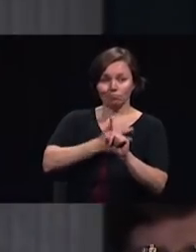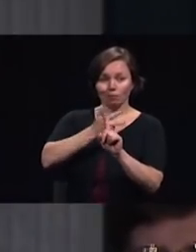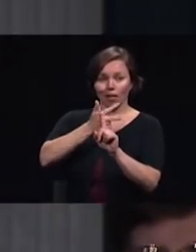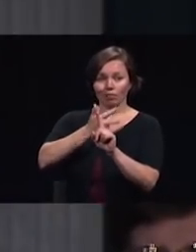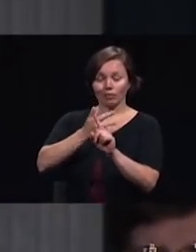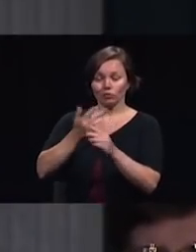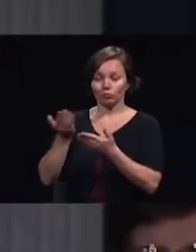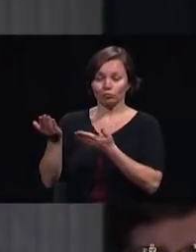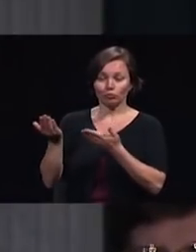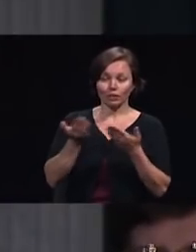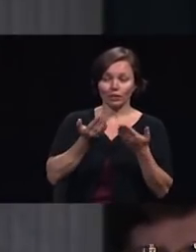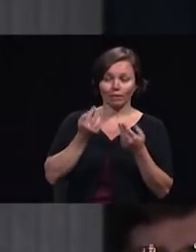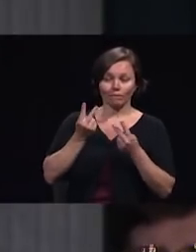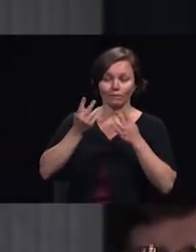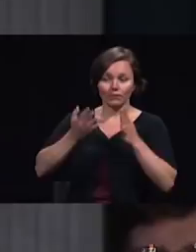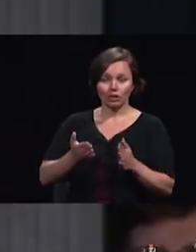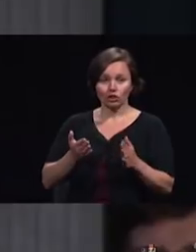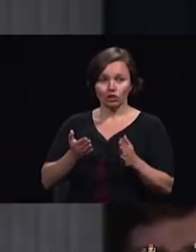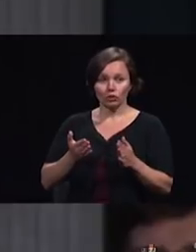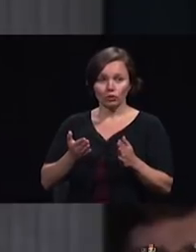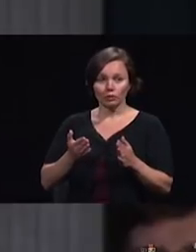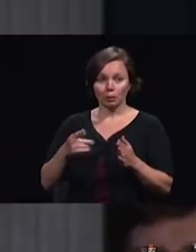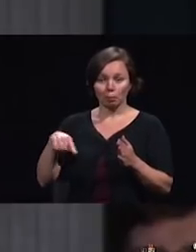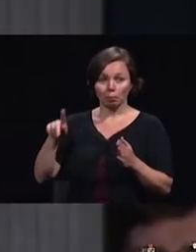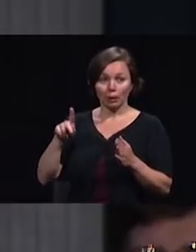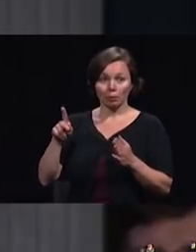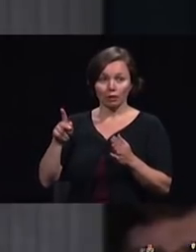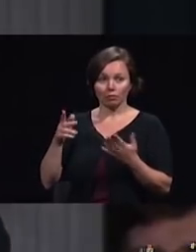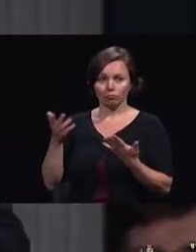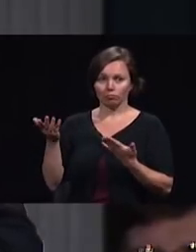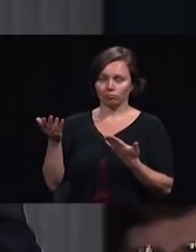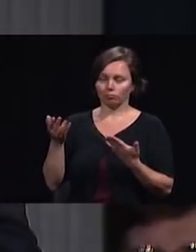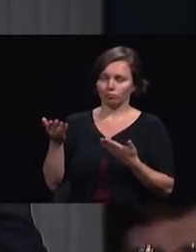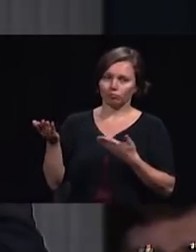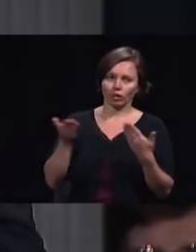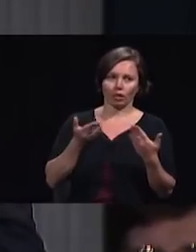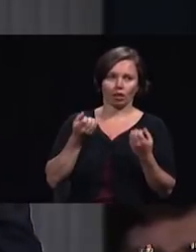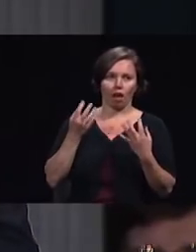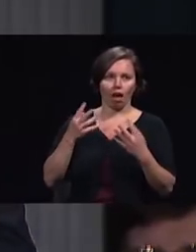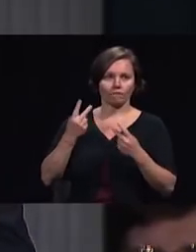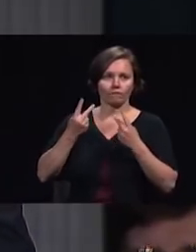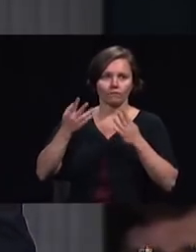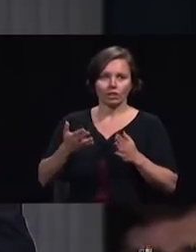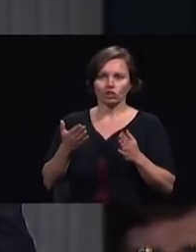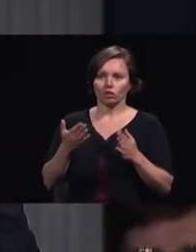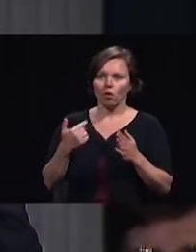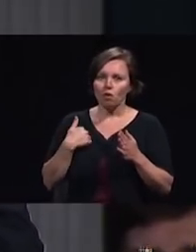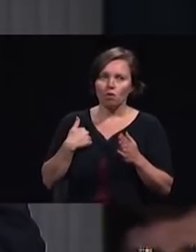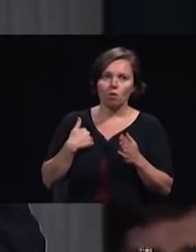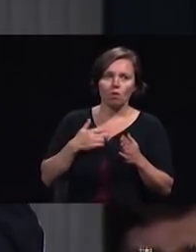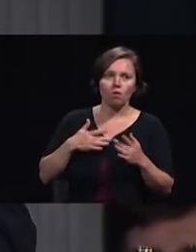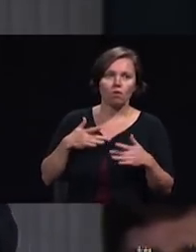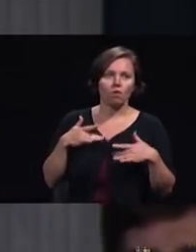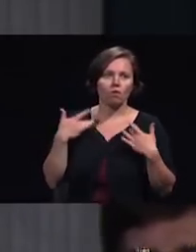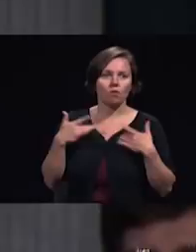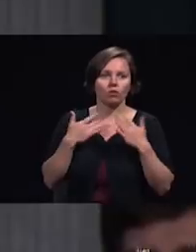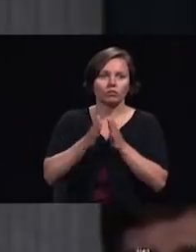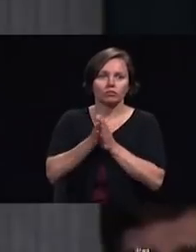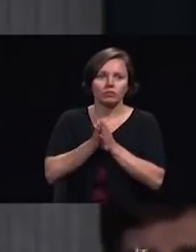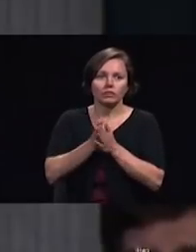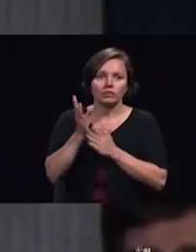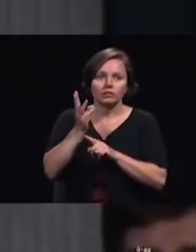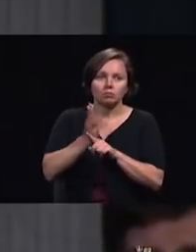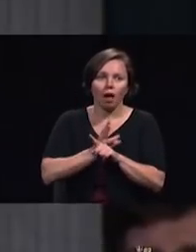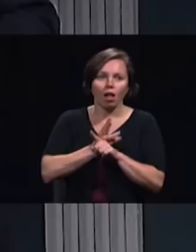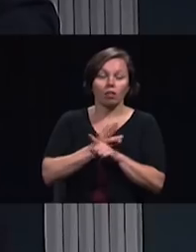they brought many visitors I was so enthusiastic I continued for six months I continued for a